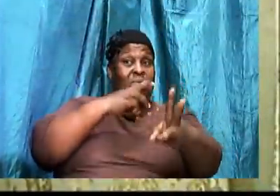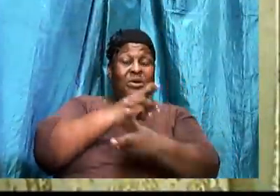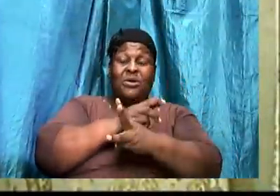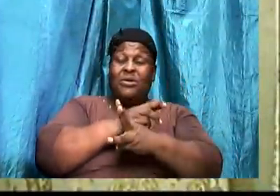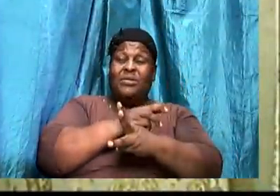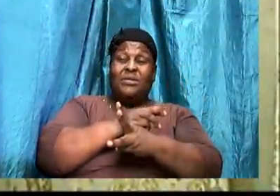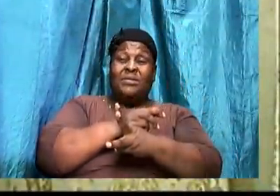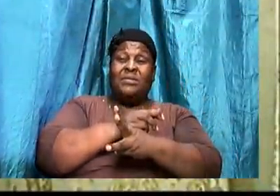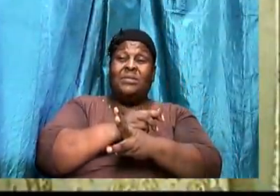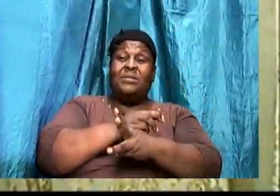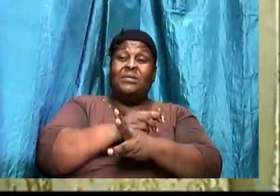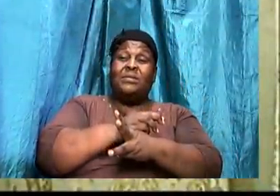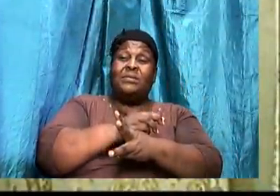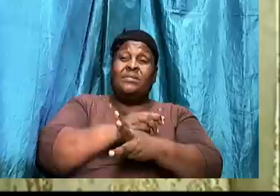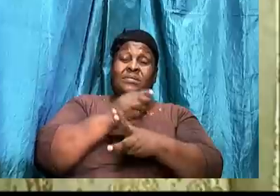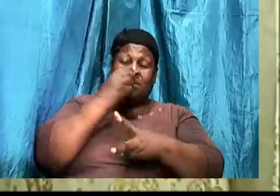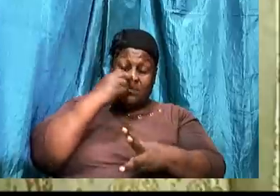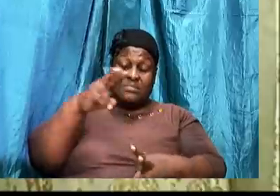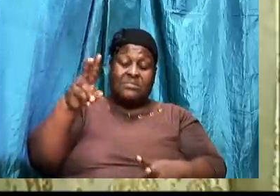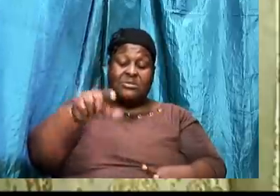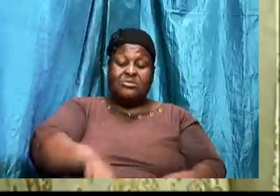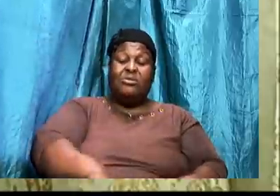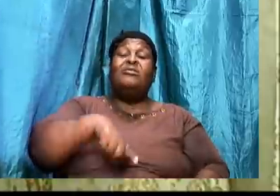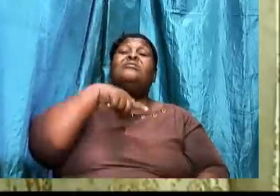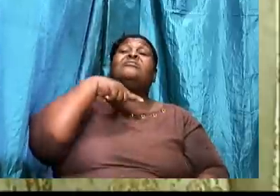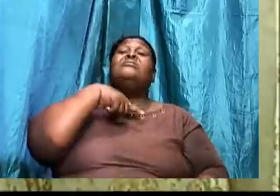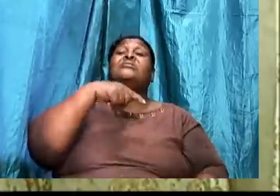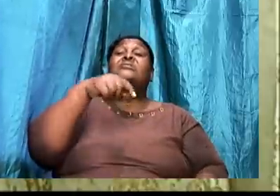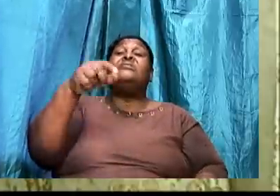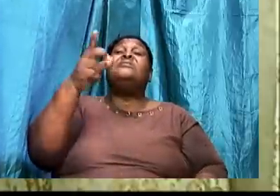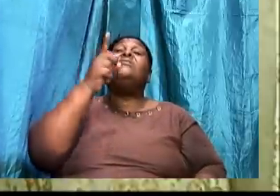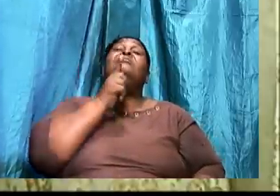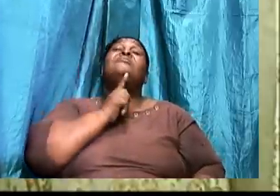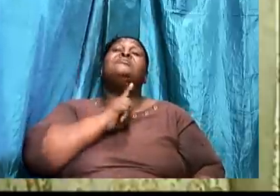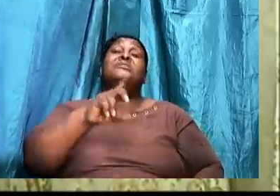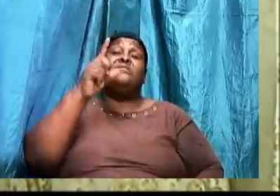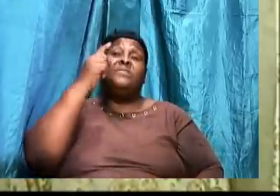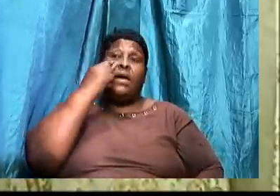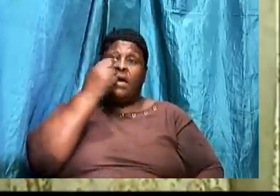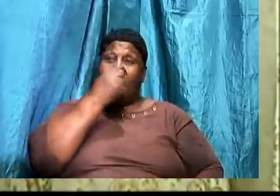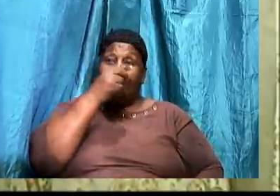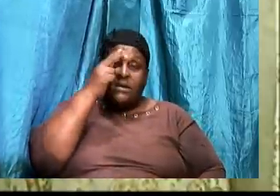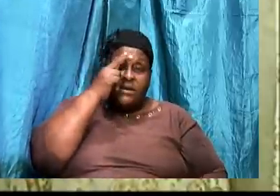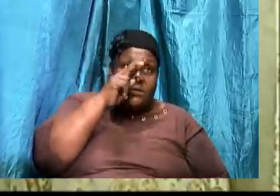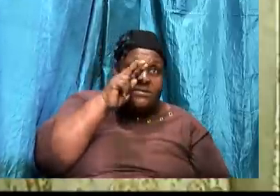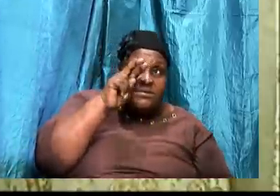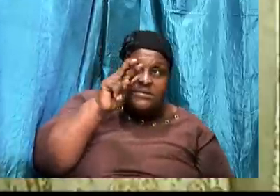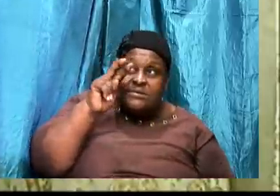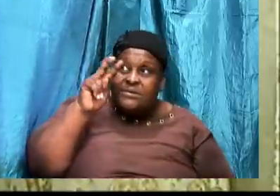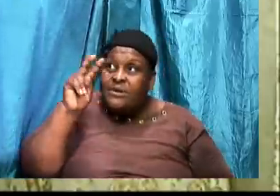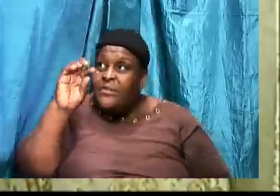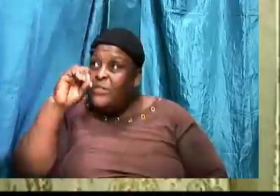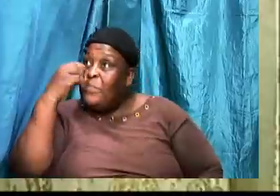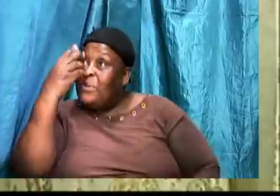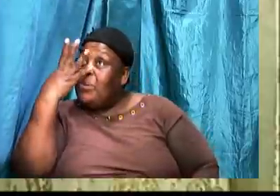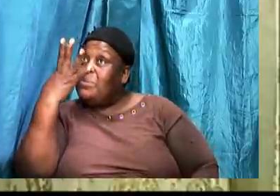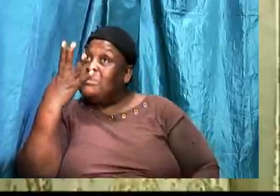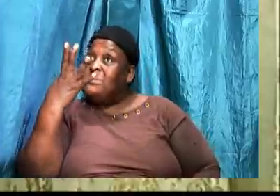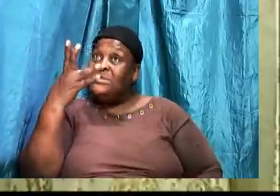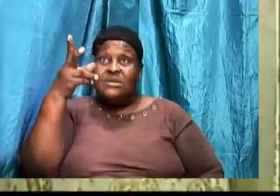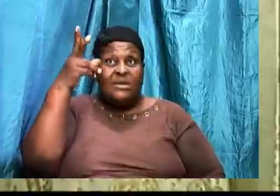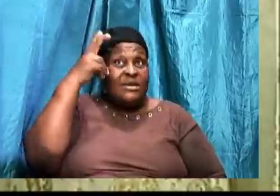This is the lust of the eyes. Saw all the kingdoms around. And he saith unto him.